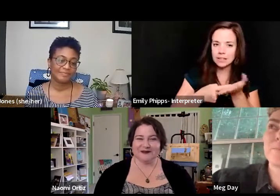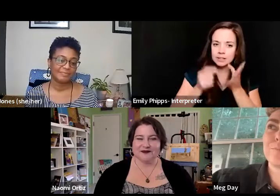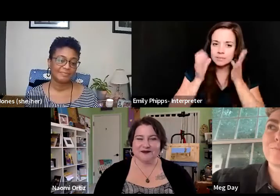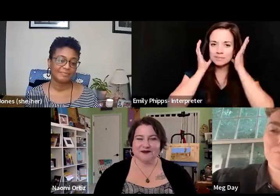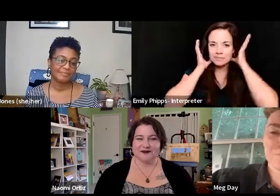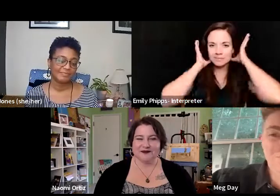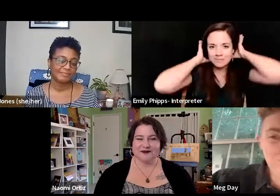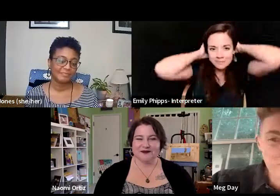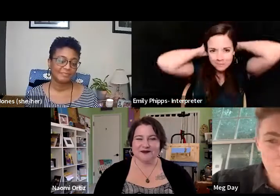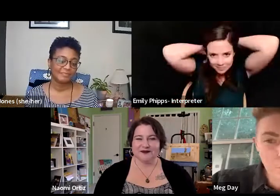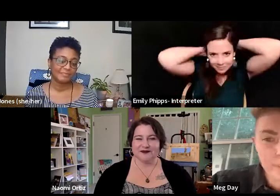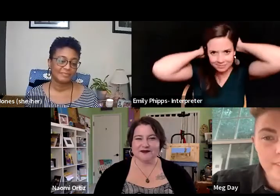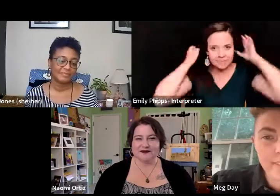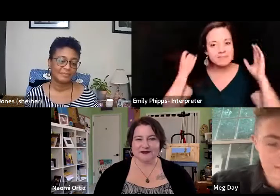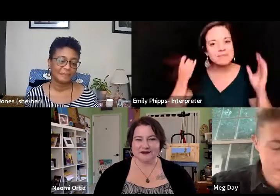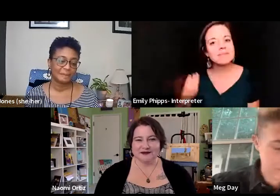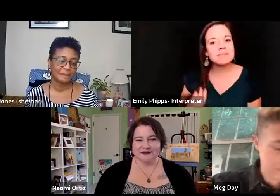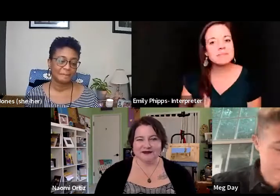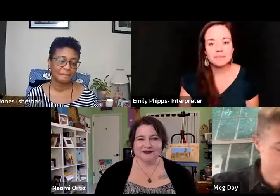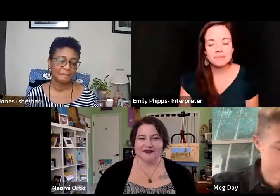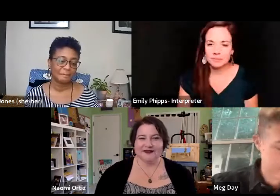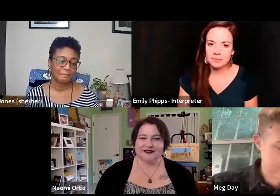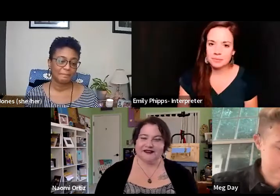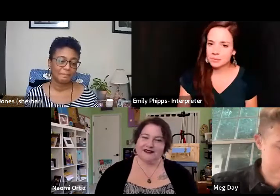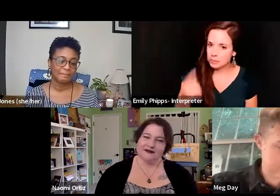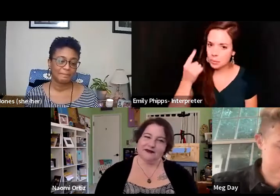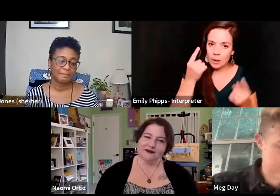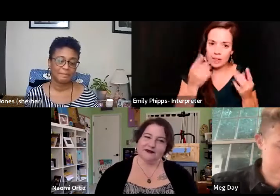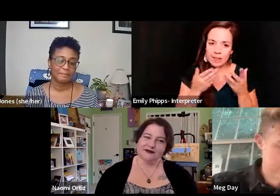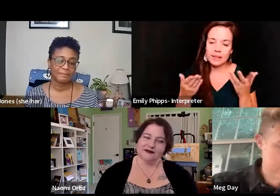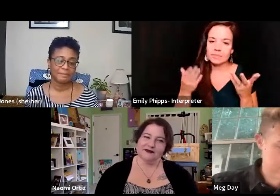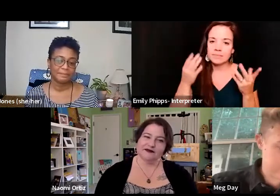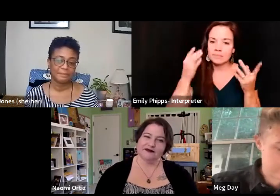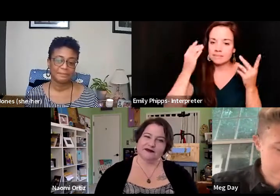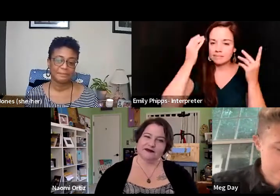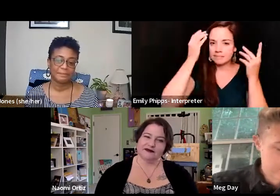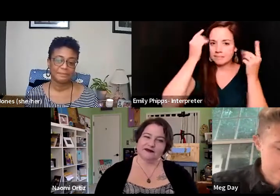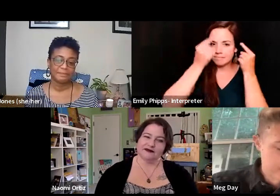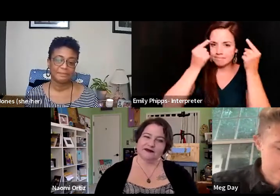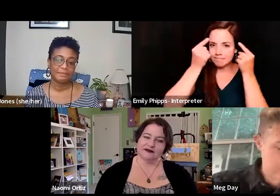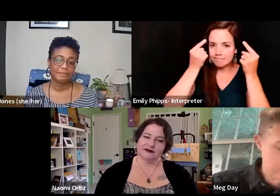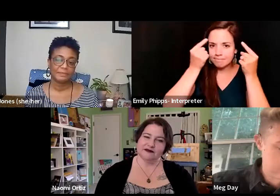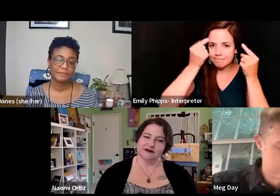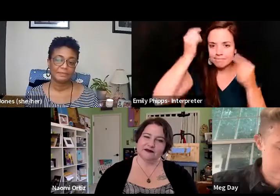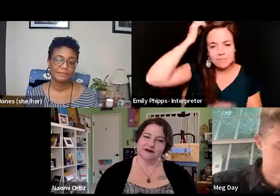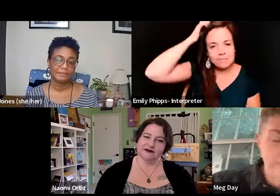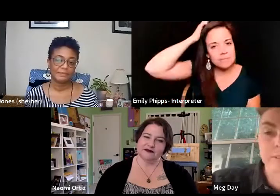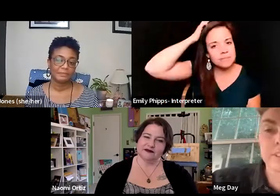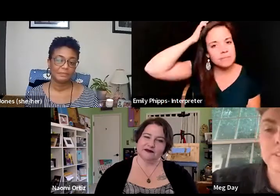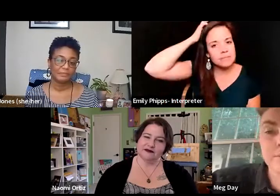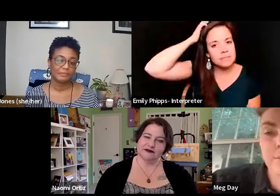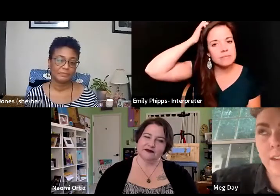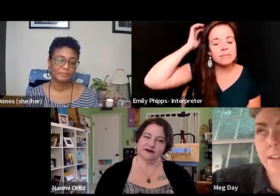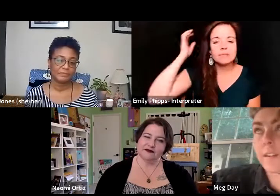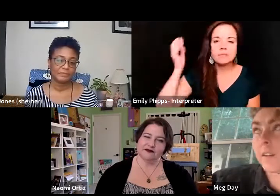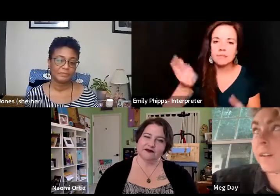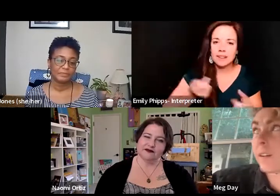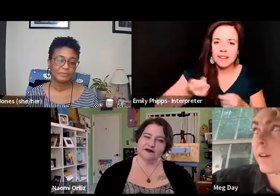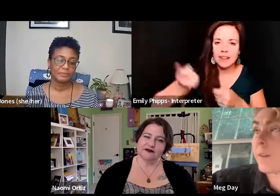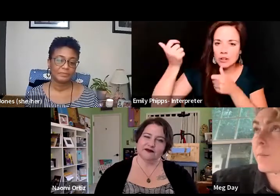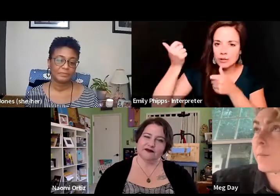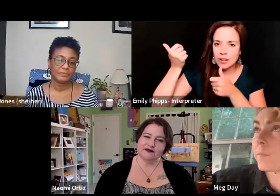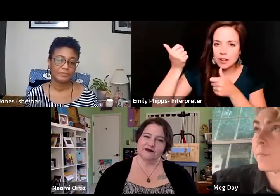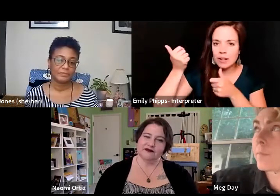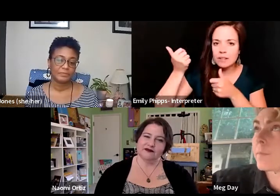one thing that's on my mind is getting, getting rid of the,